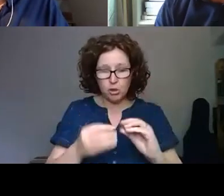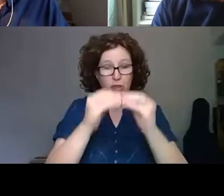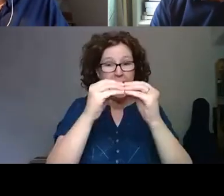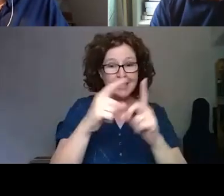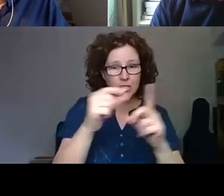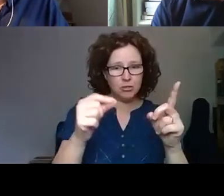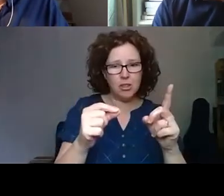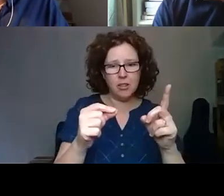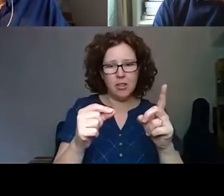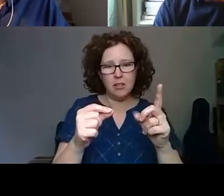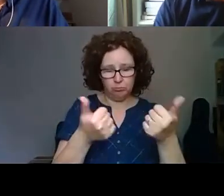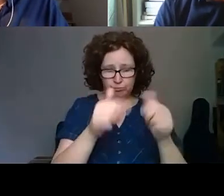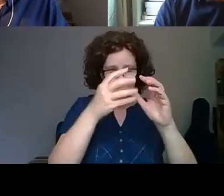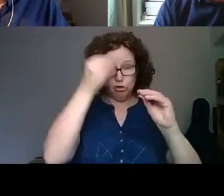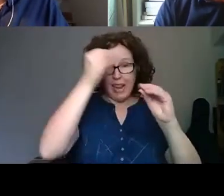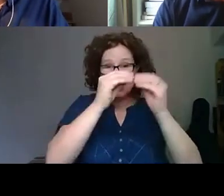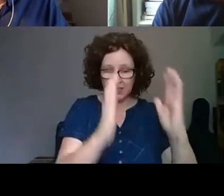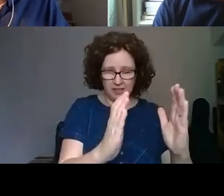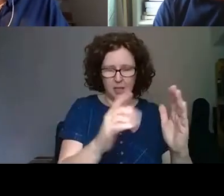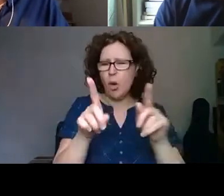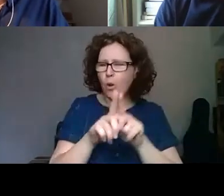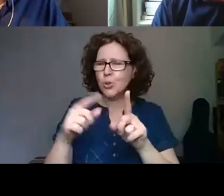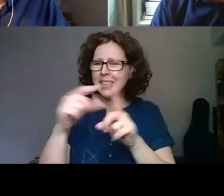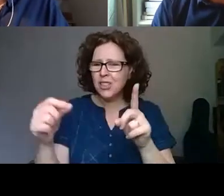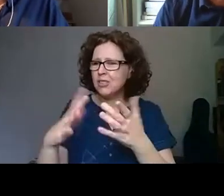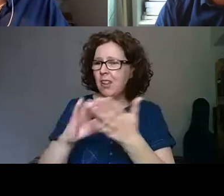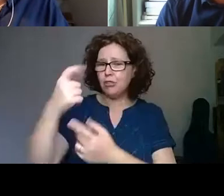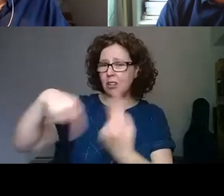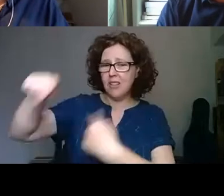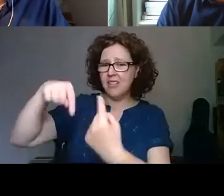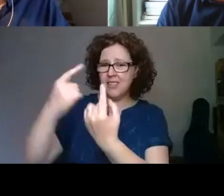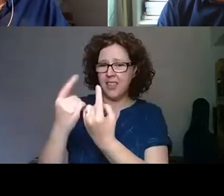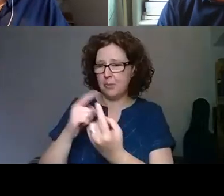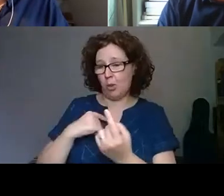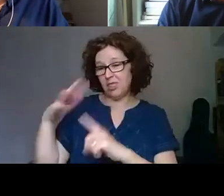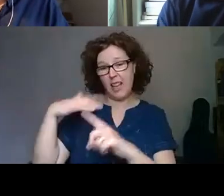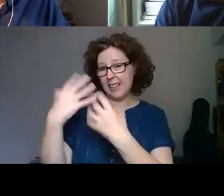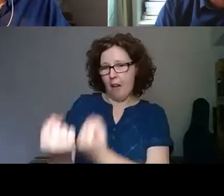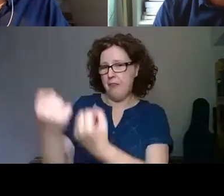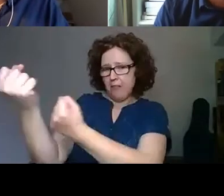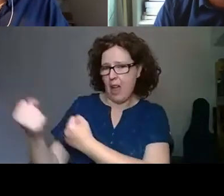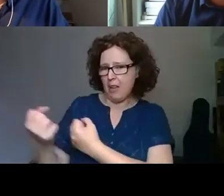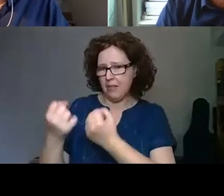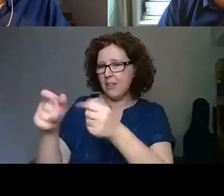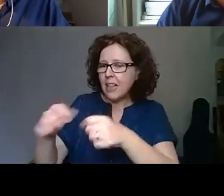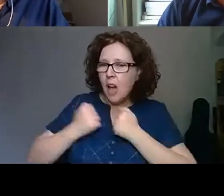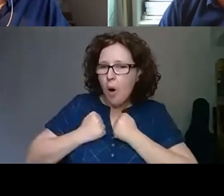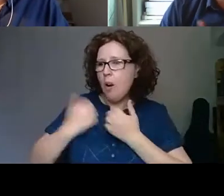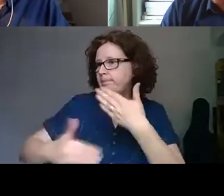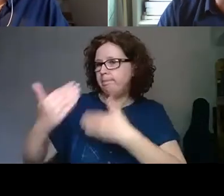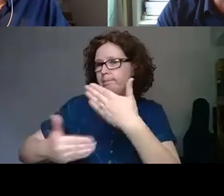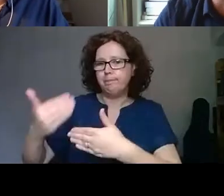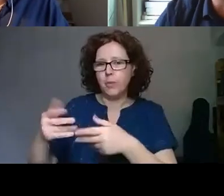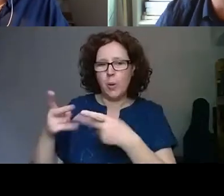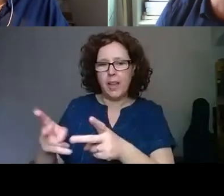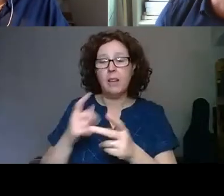But digital is also that cultural context. It is, it is that society we're in, it is that, that, that, that, that condition we're in. A